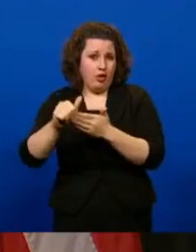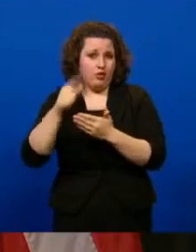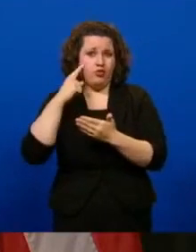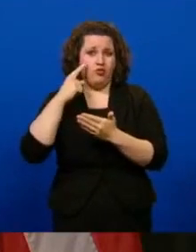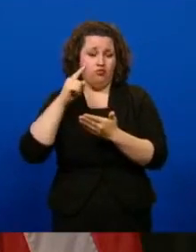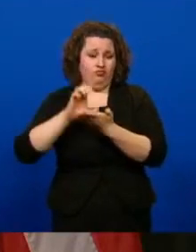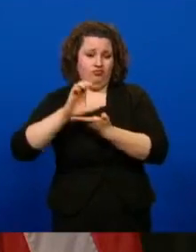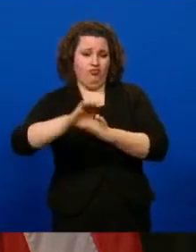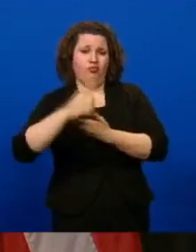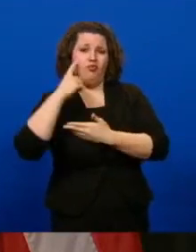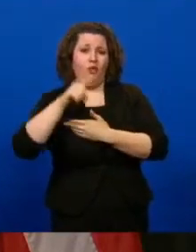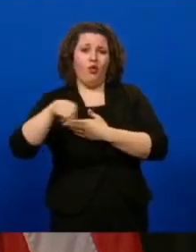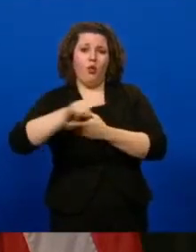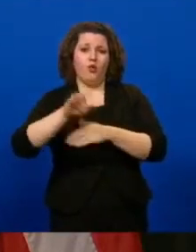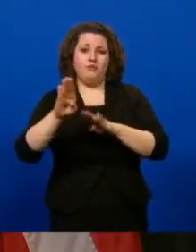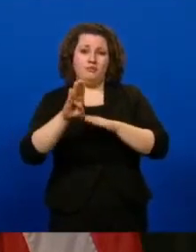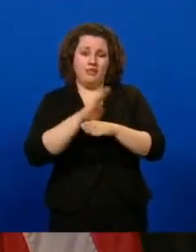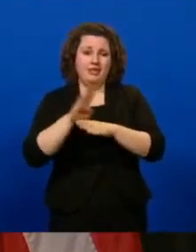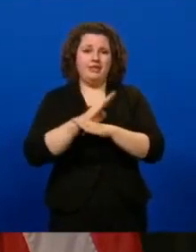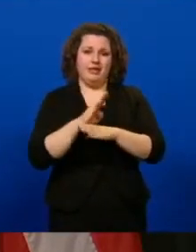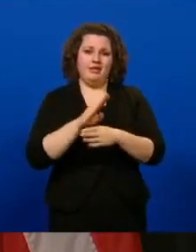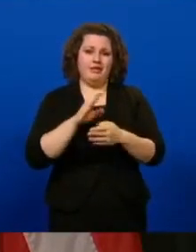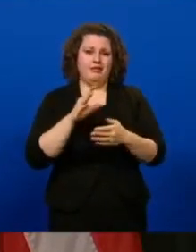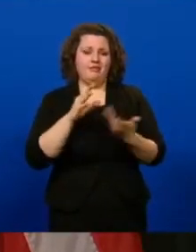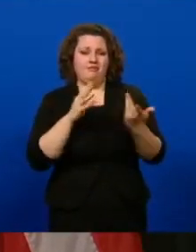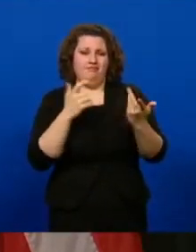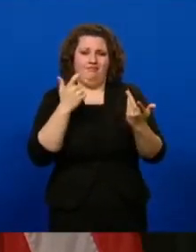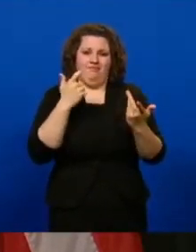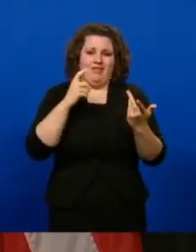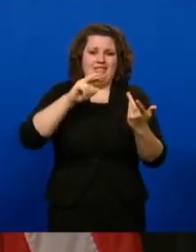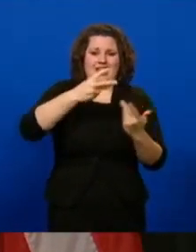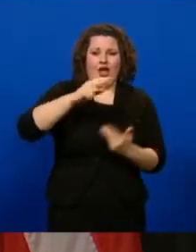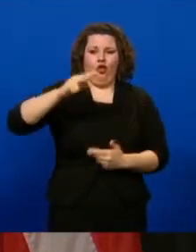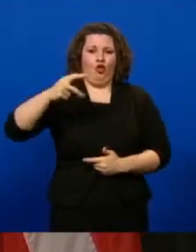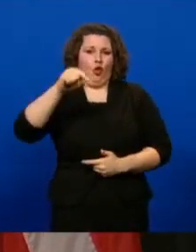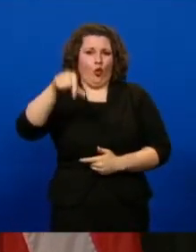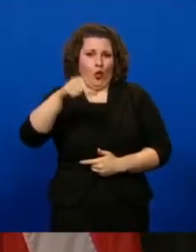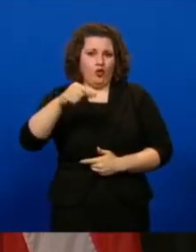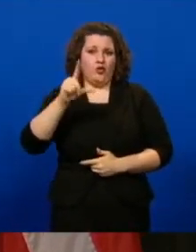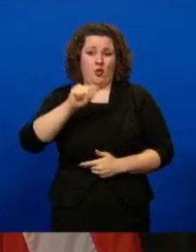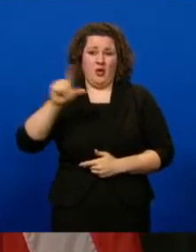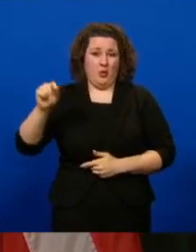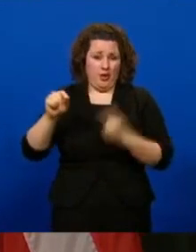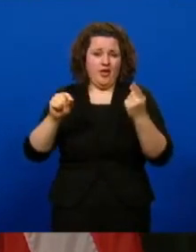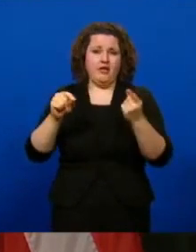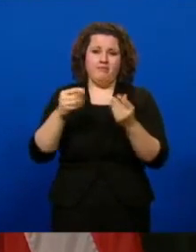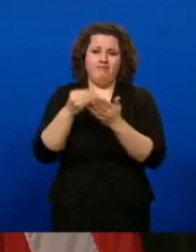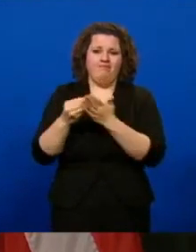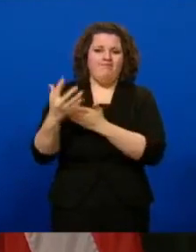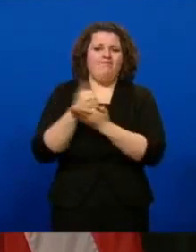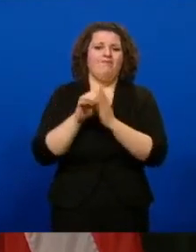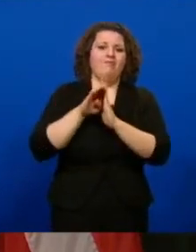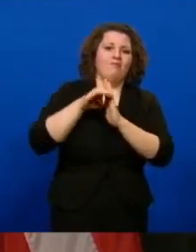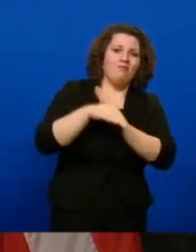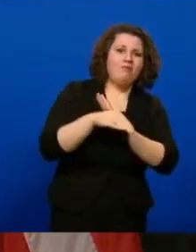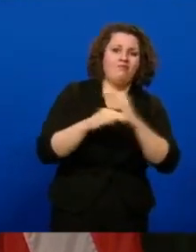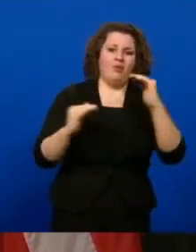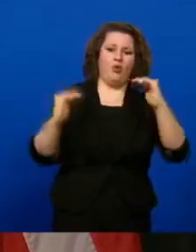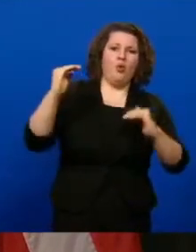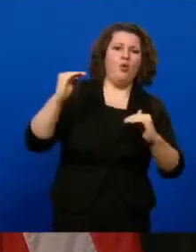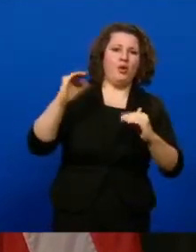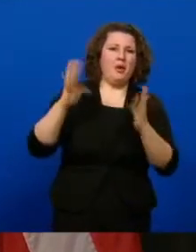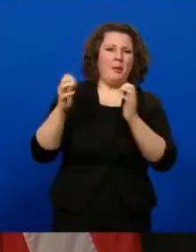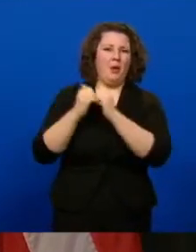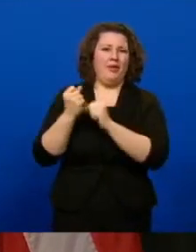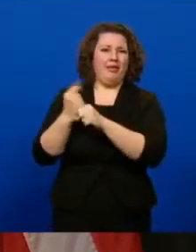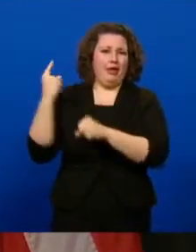experienced a decrease in gross sales during the second and third quarters of 2020 compared to the same time the